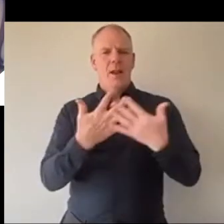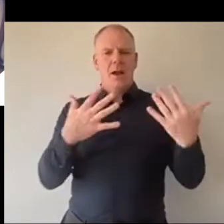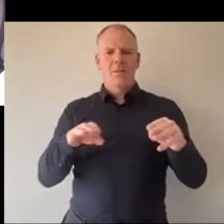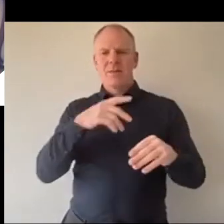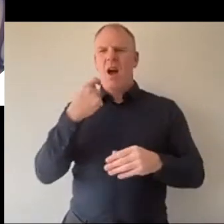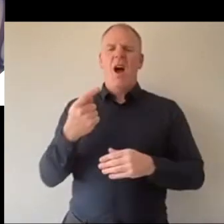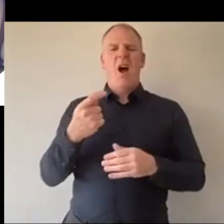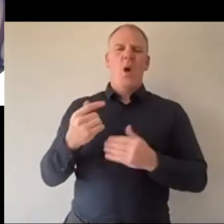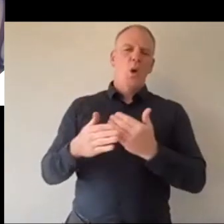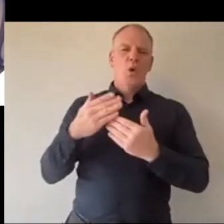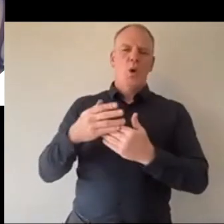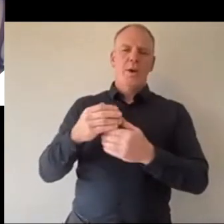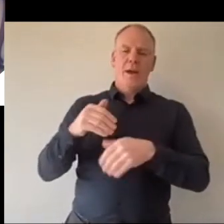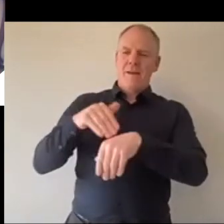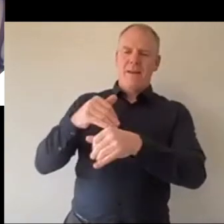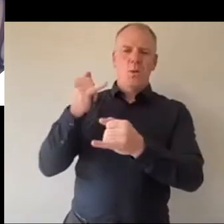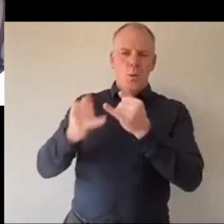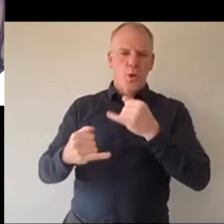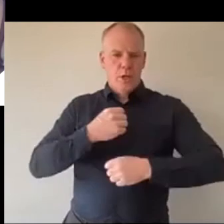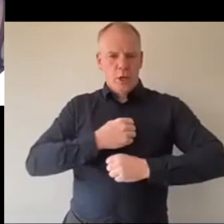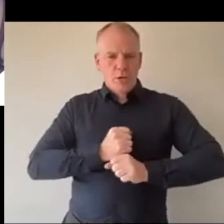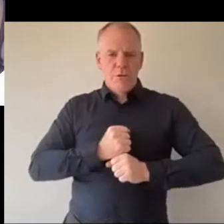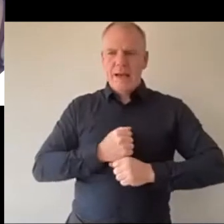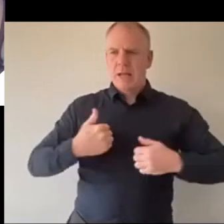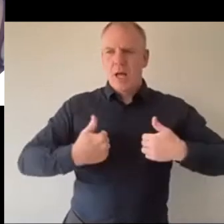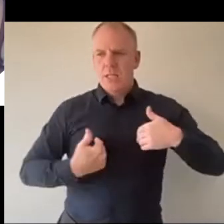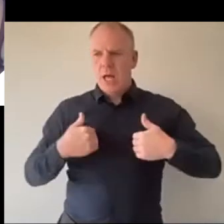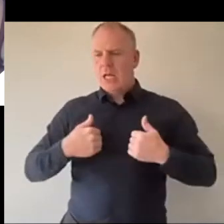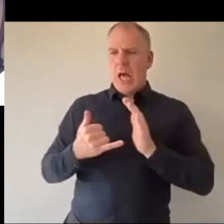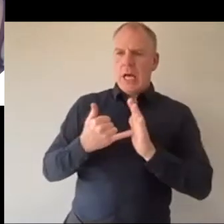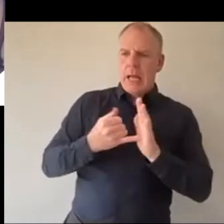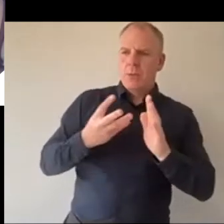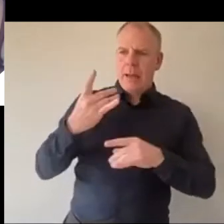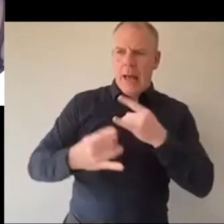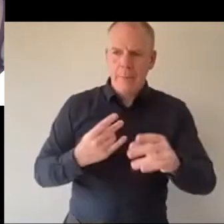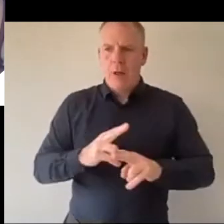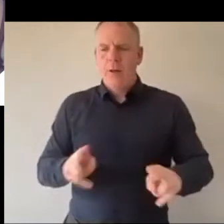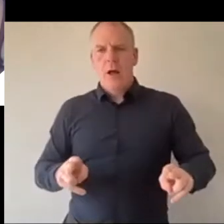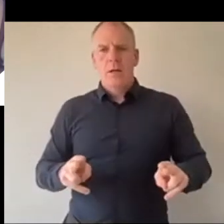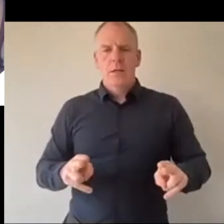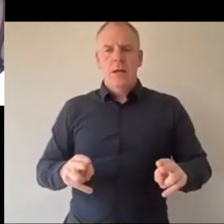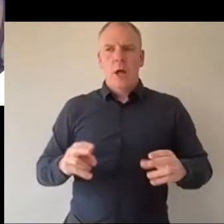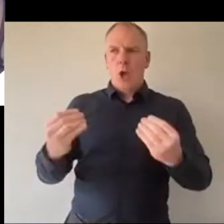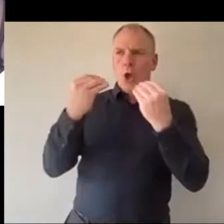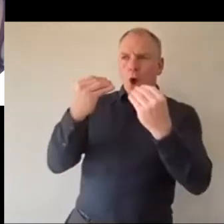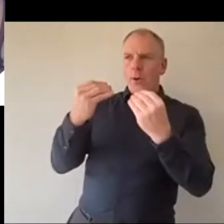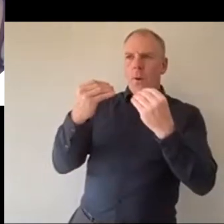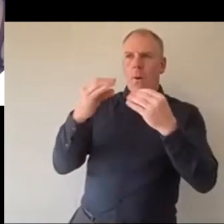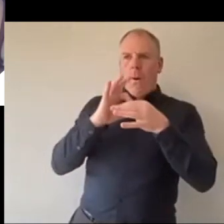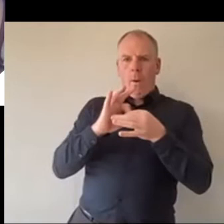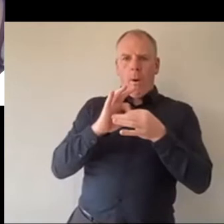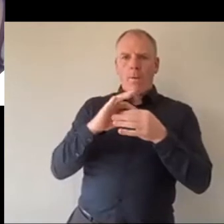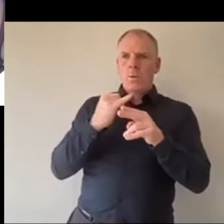people have been hit the hardest the stress of anxiety of whether exams will go ahead as we heard there, the homeschooling of having to stare at the screen every day